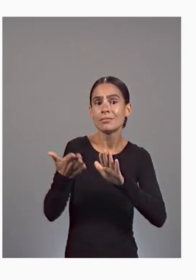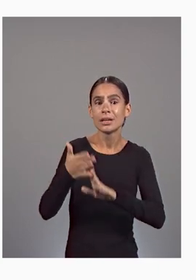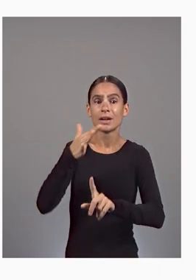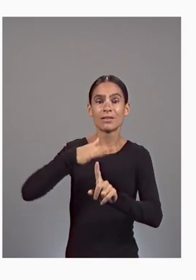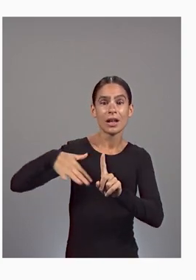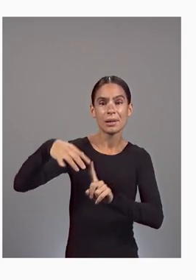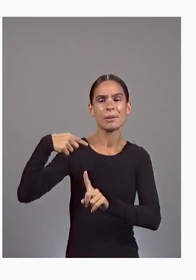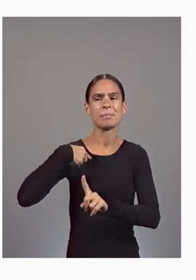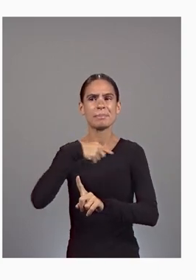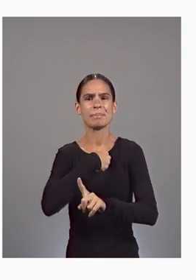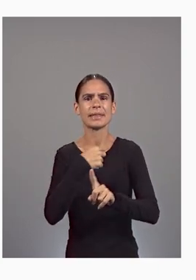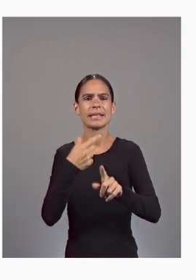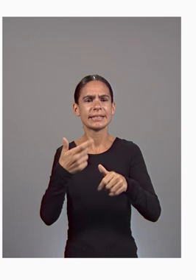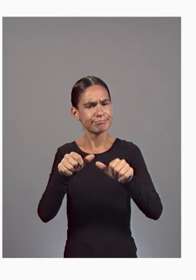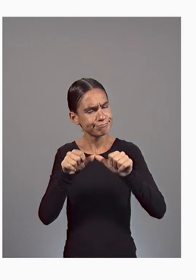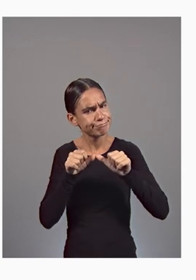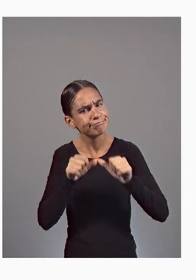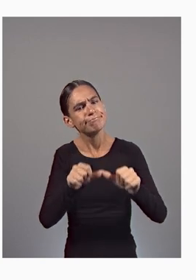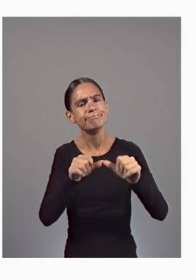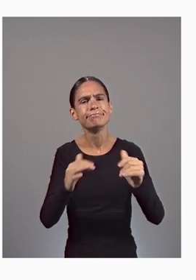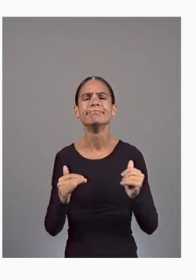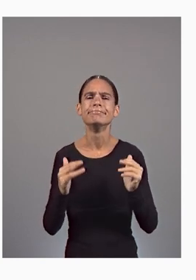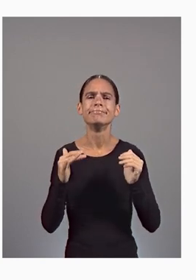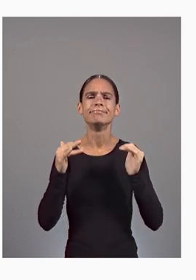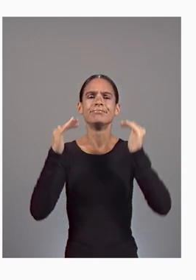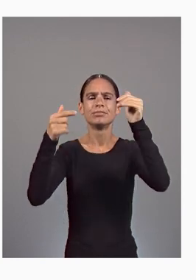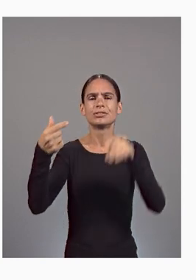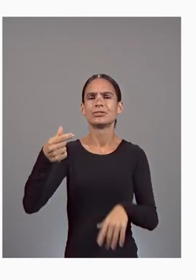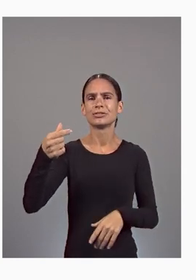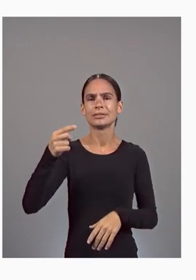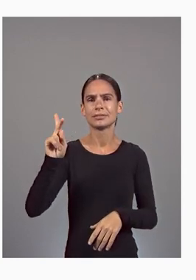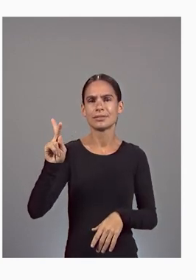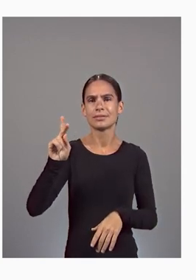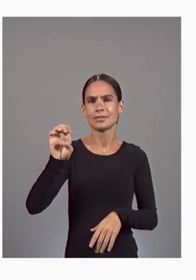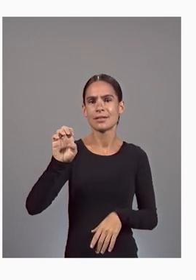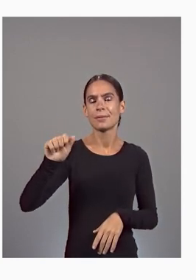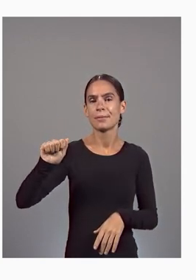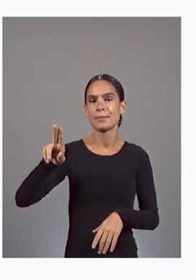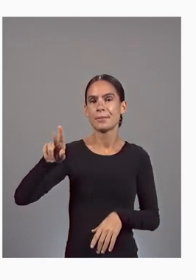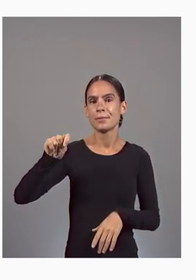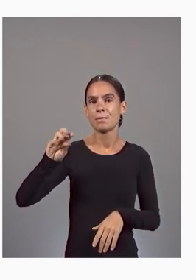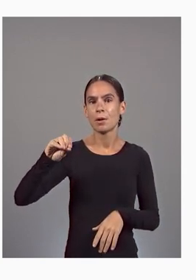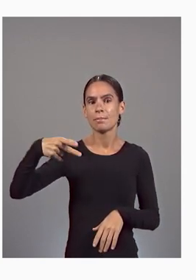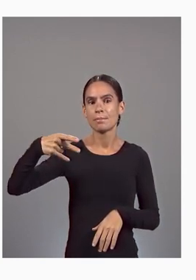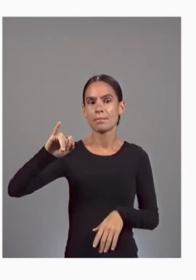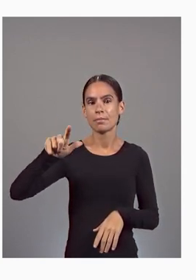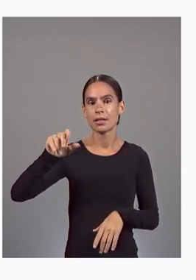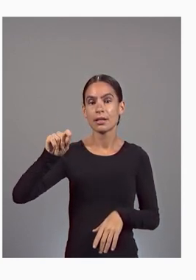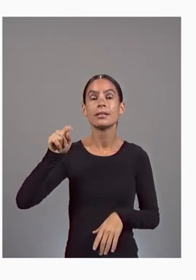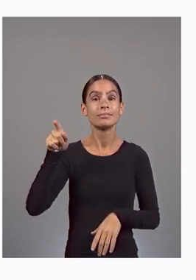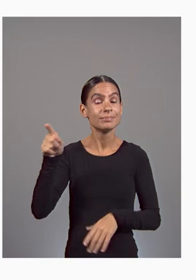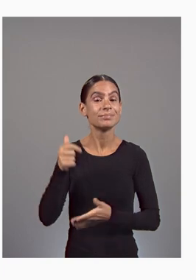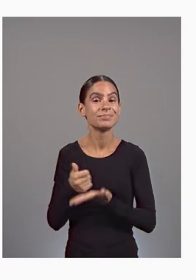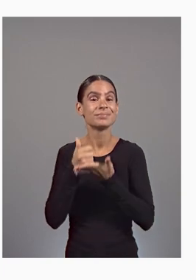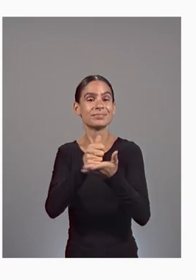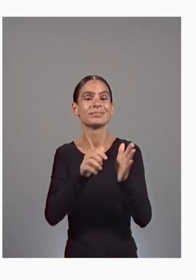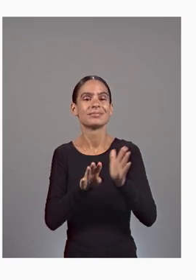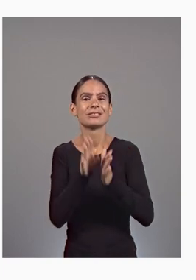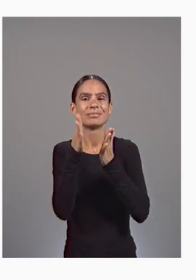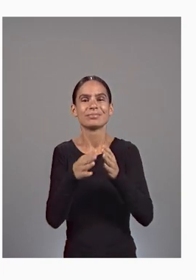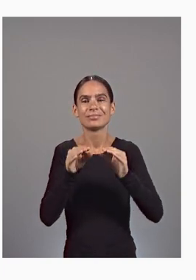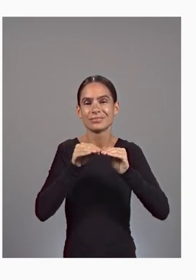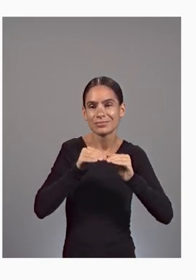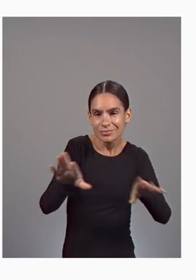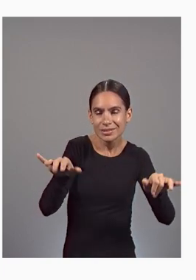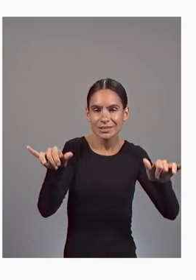environments, we continue to advance GKE Autopilot. It enables developers to deploy and